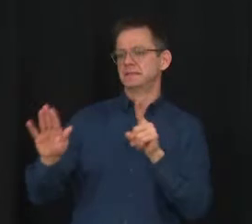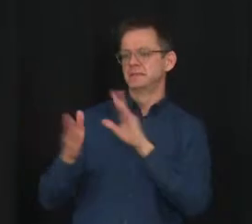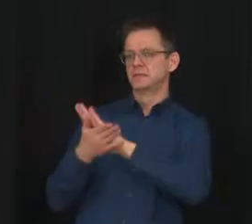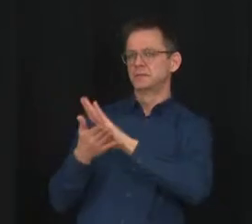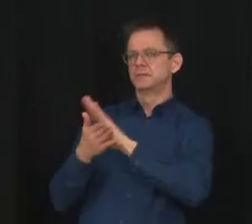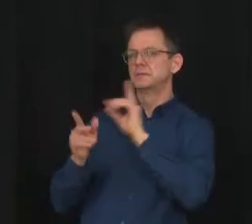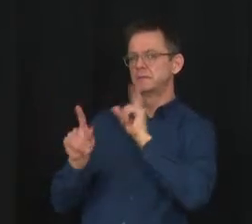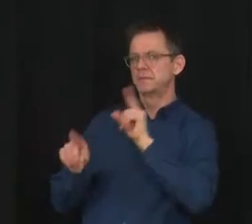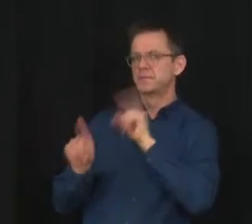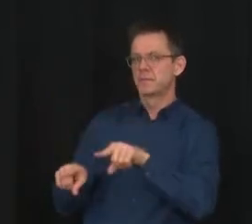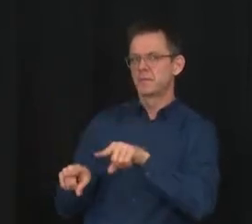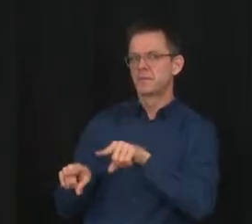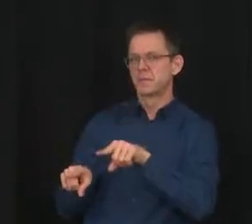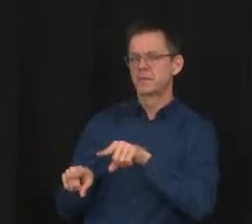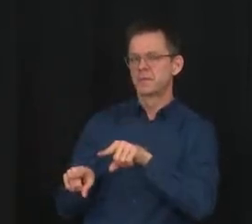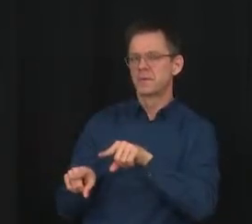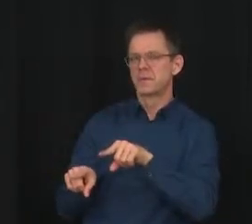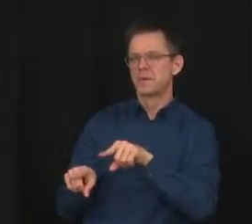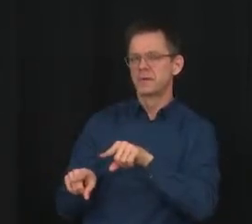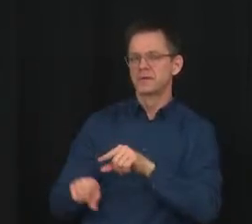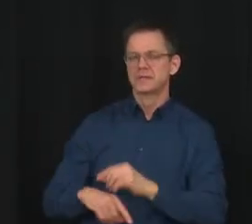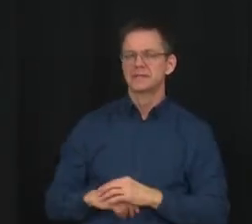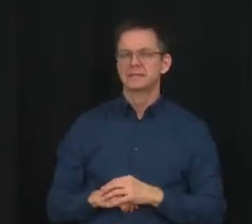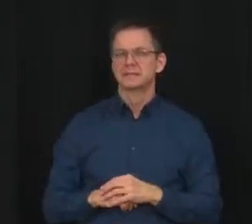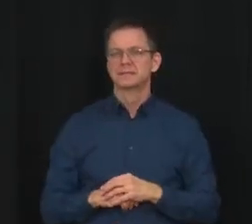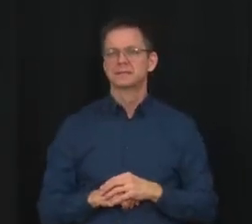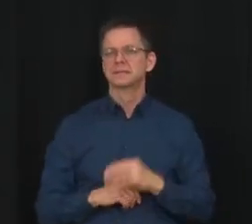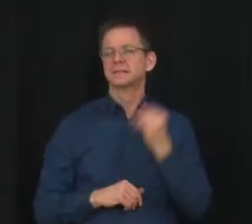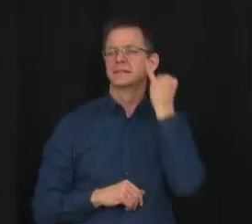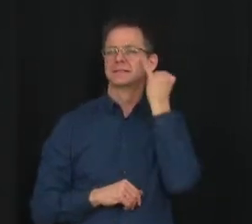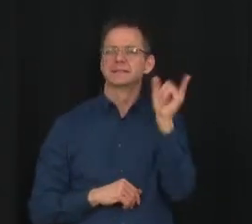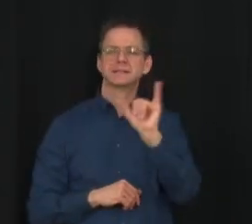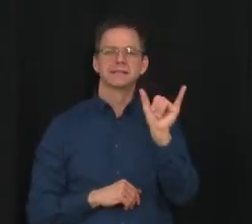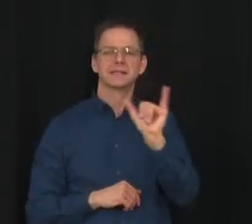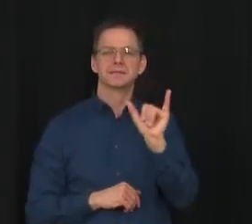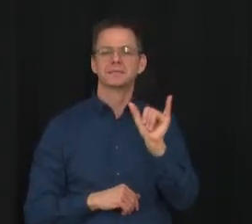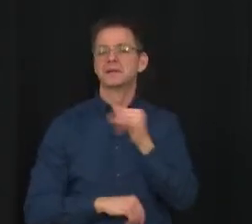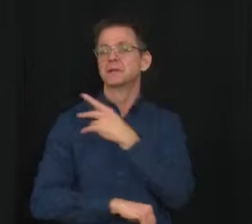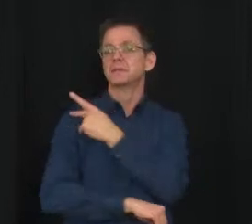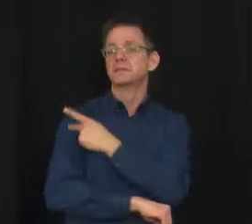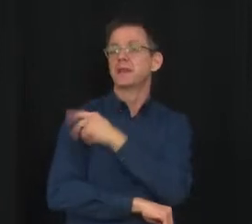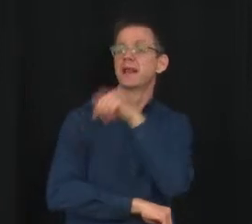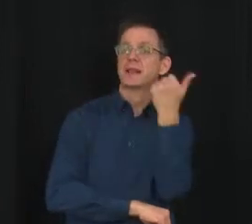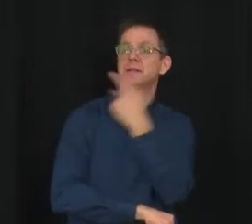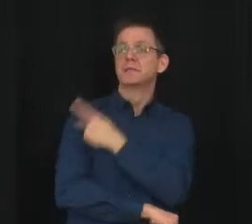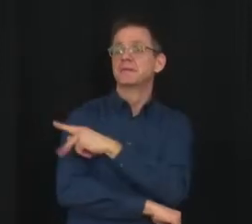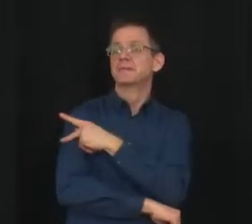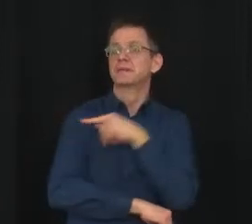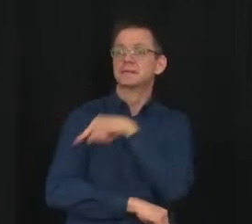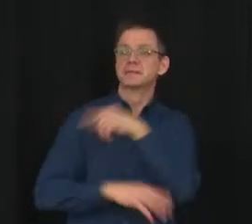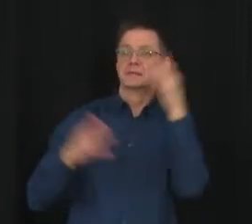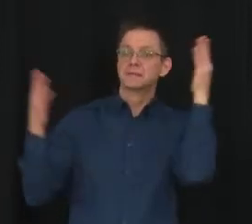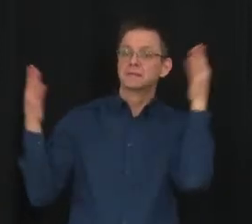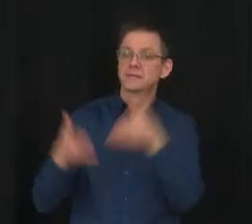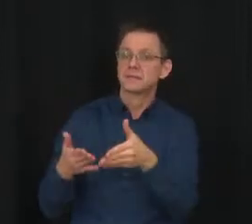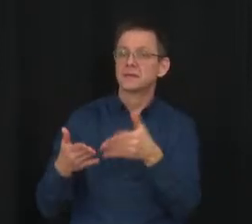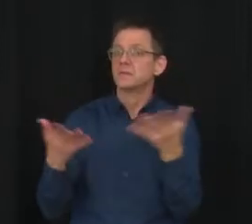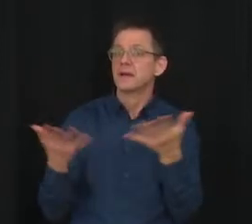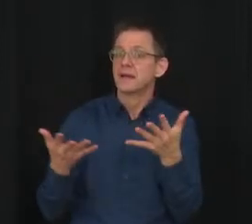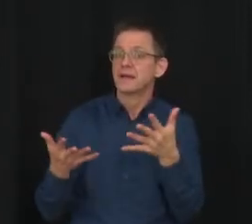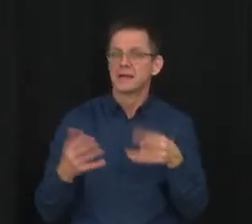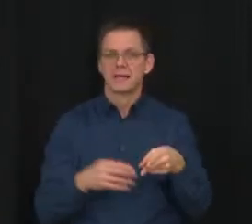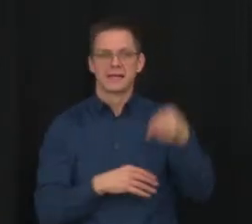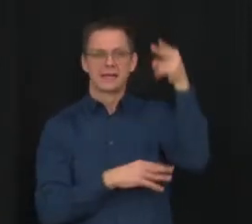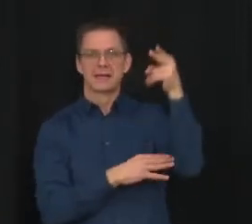with the growth of COVID-19 cases, Alberta is now focused on investigating cases in high-risk settings, such as